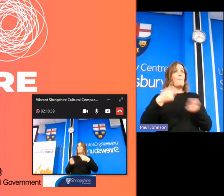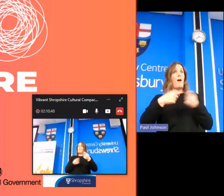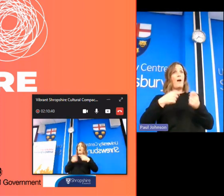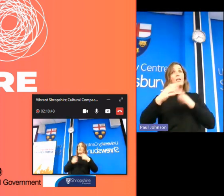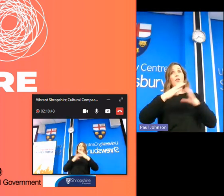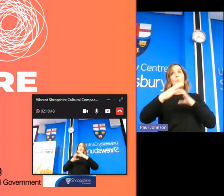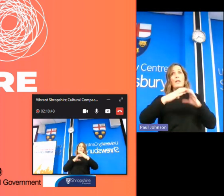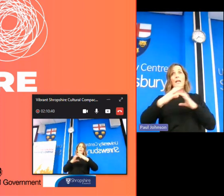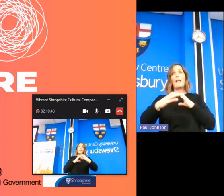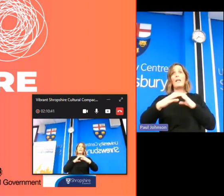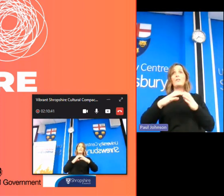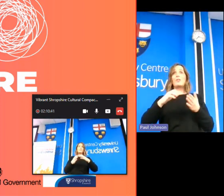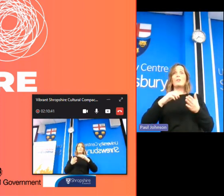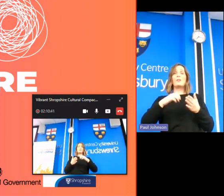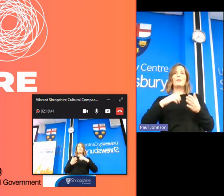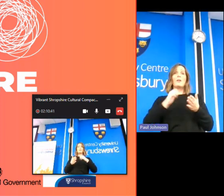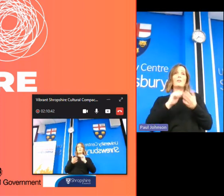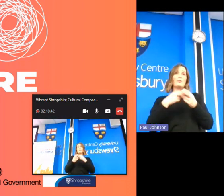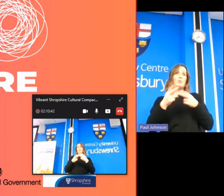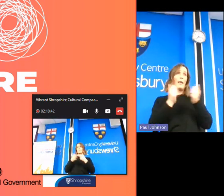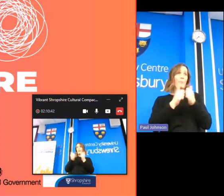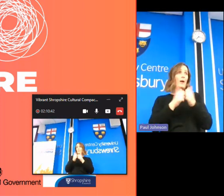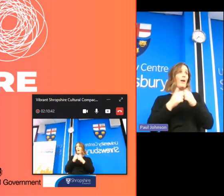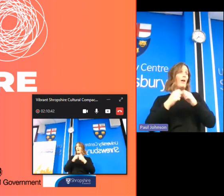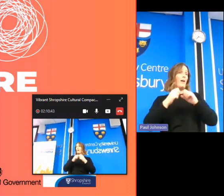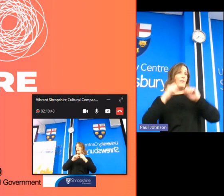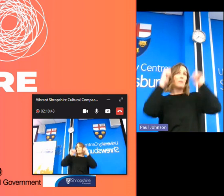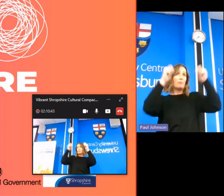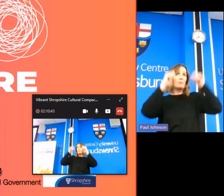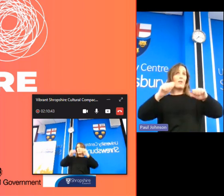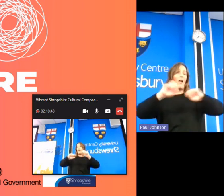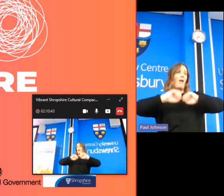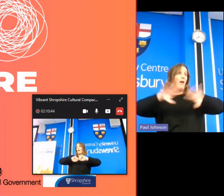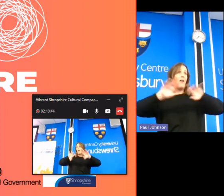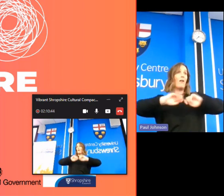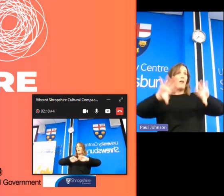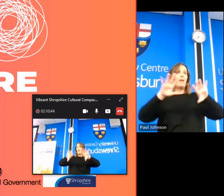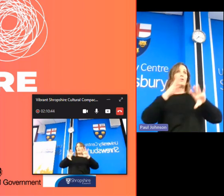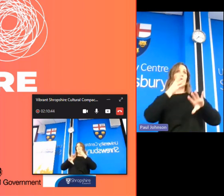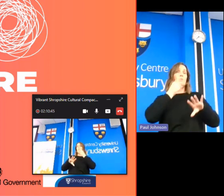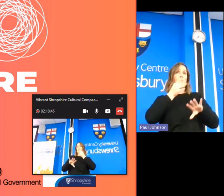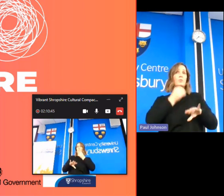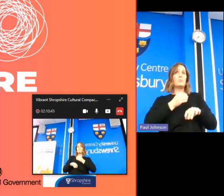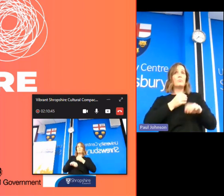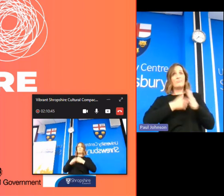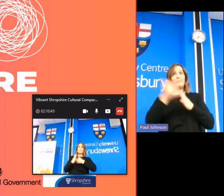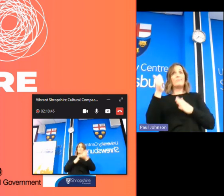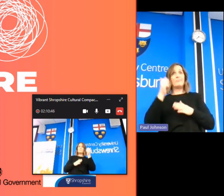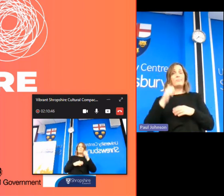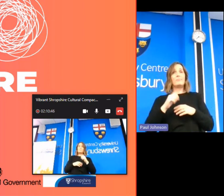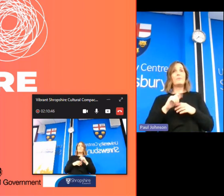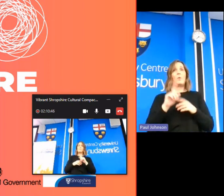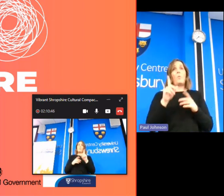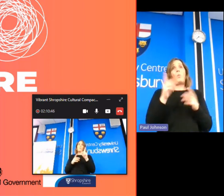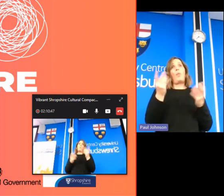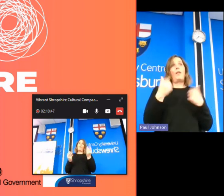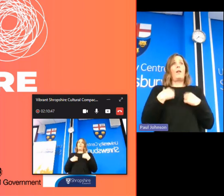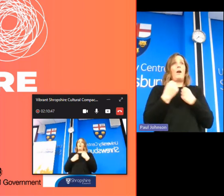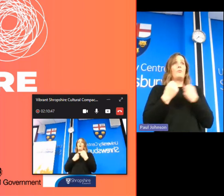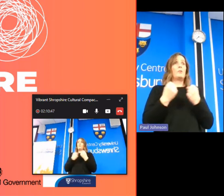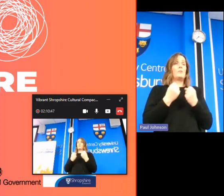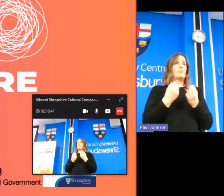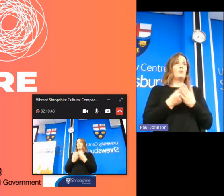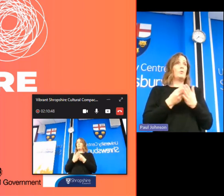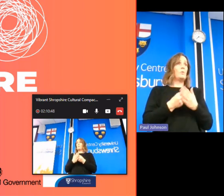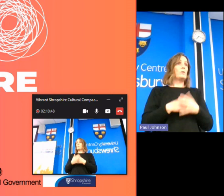you know using the press using posters or mutual tactics within the resources that we have yeah let's do that